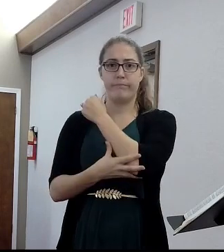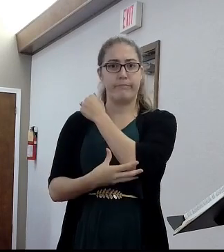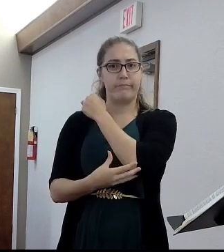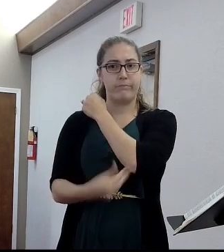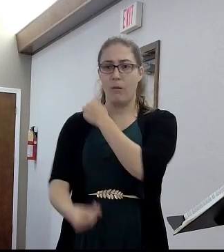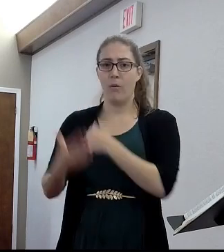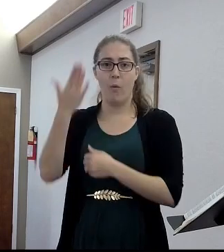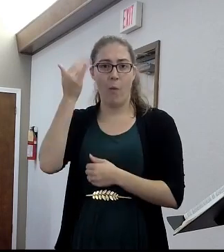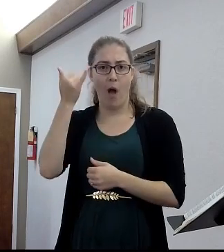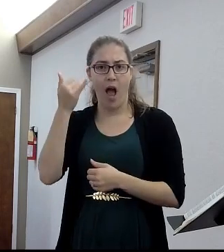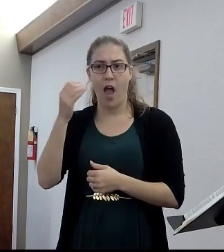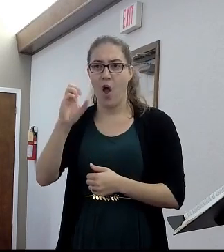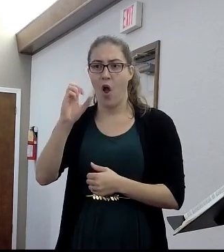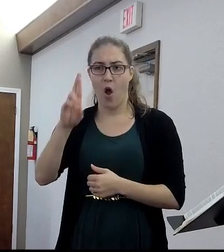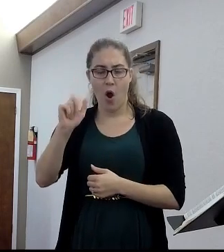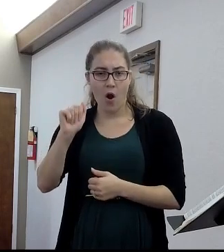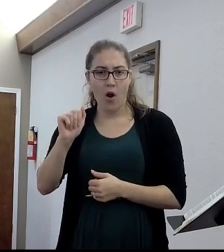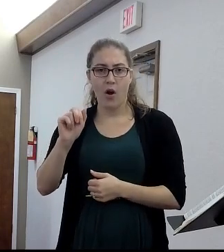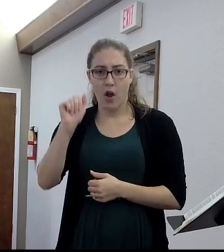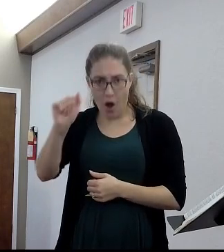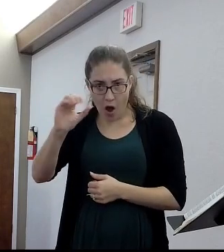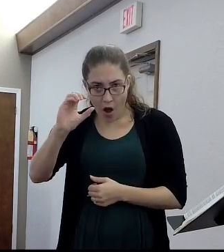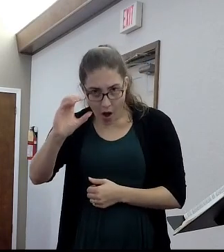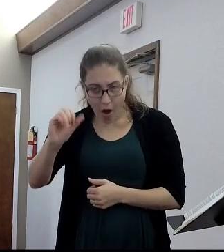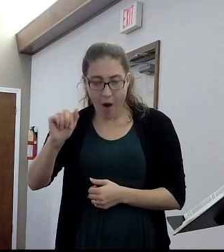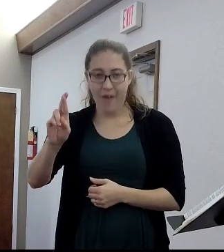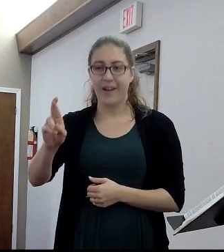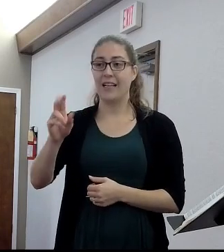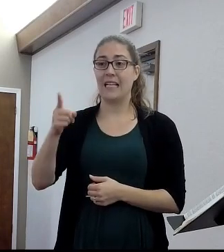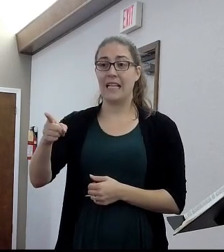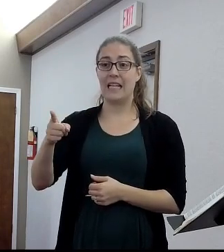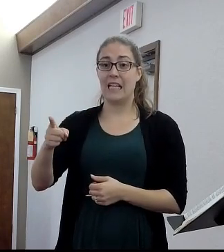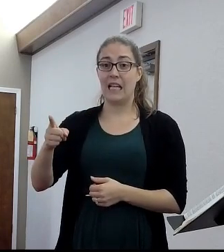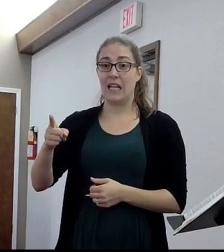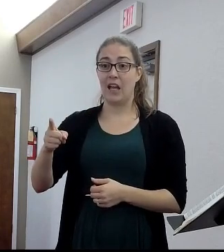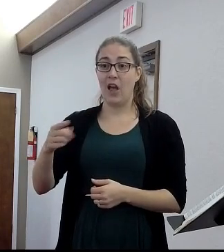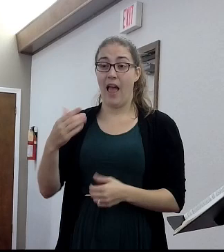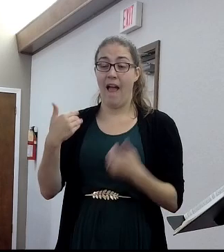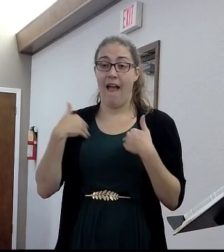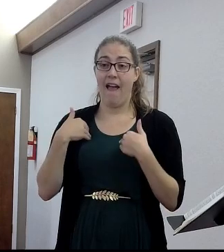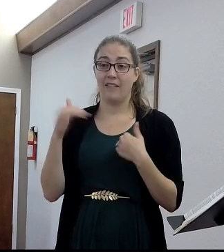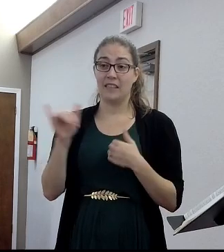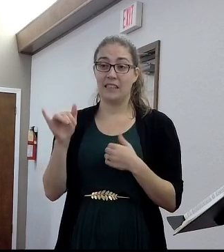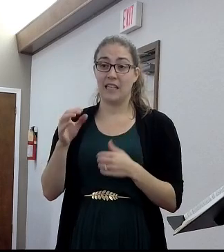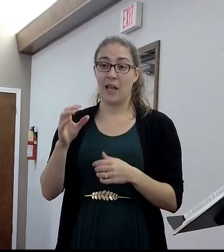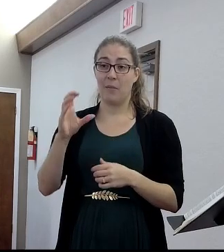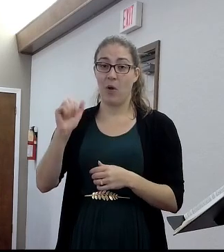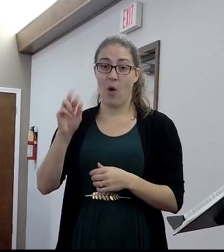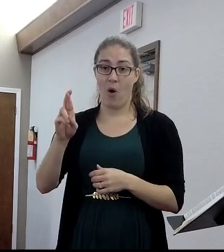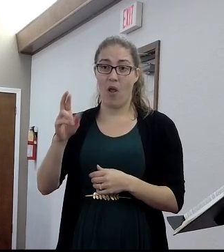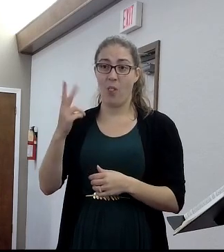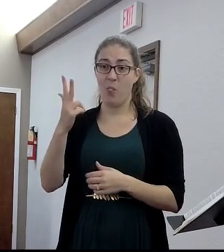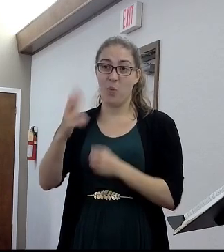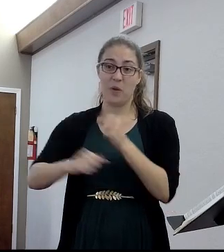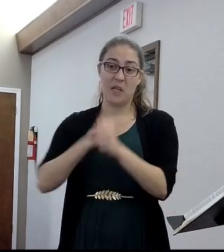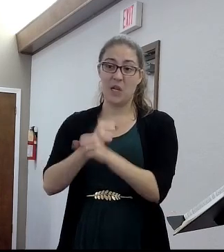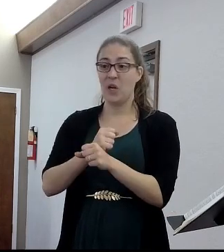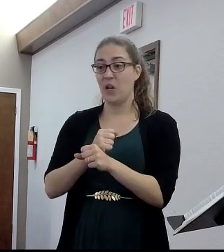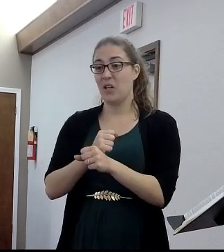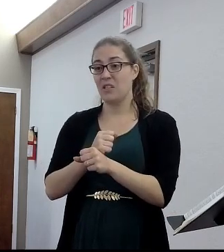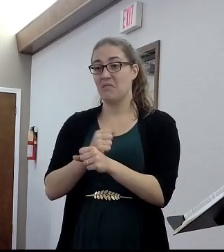upside down for years and years and years. Why? Because he just could not keep the same car for more than about three years. We just buy a new one.